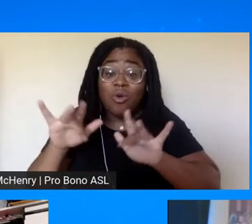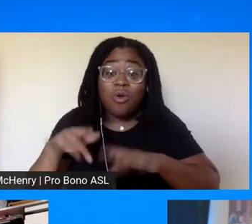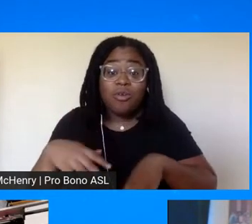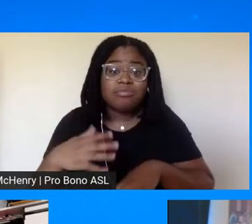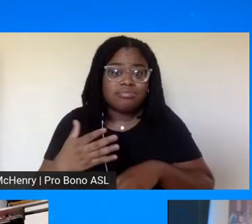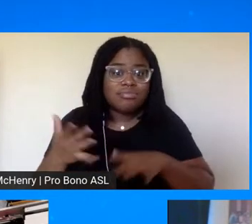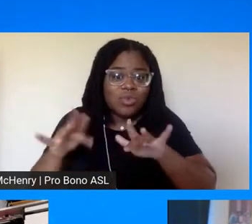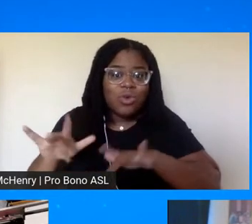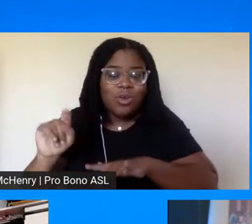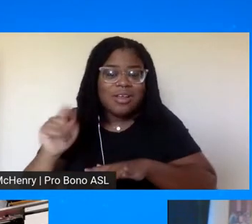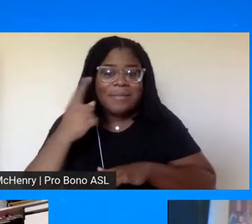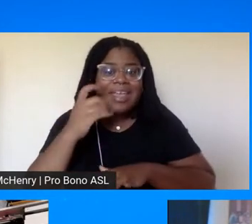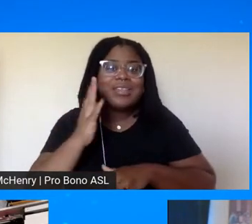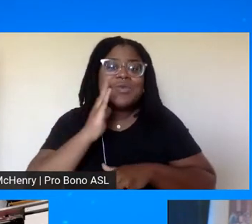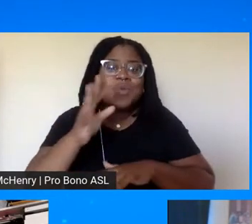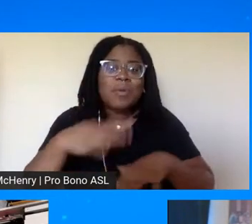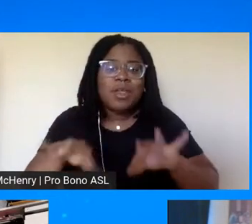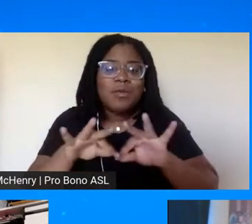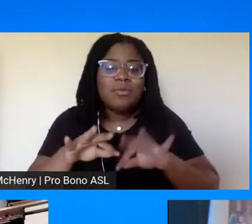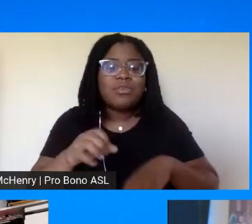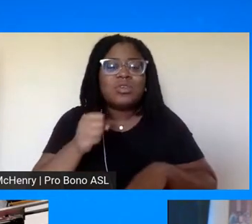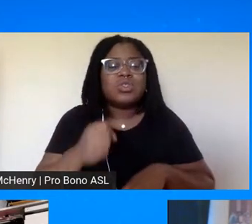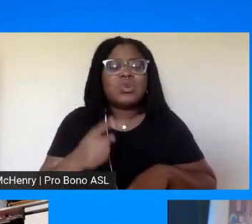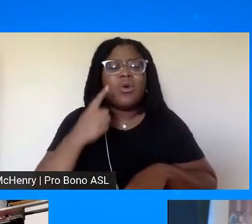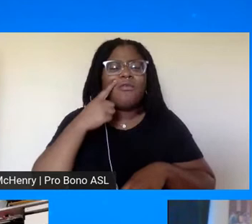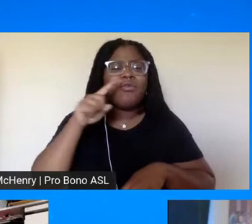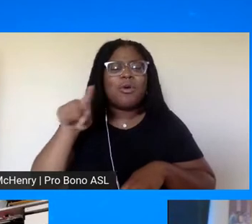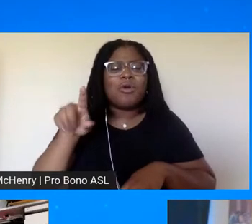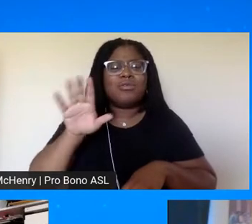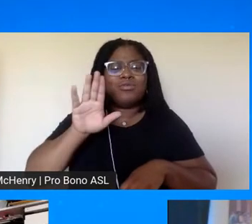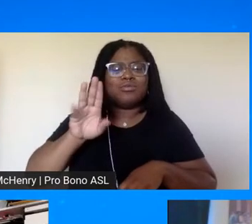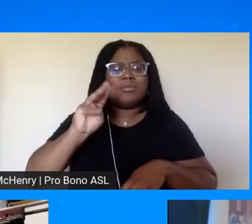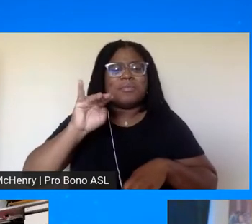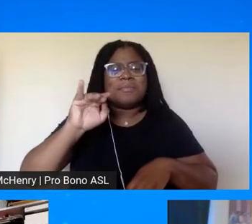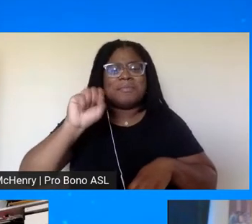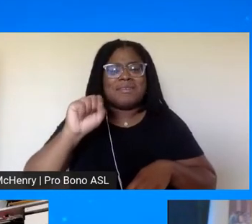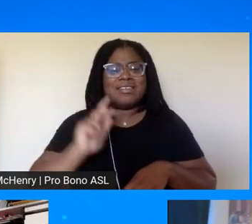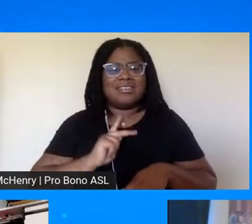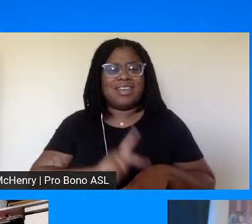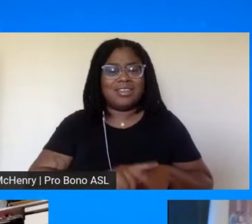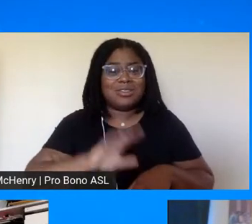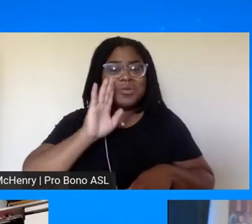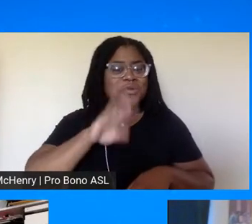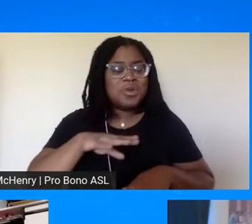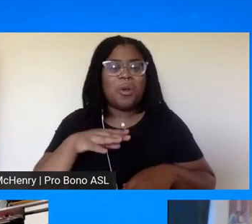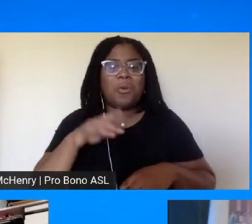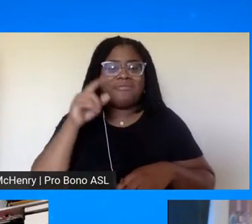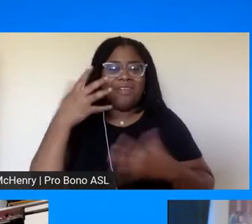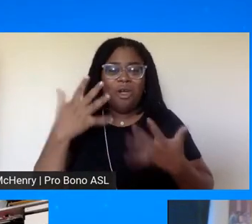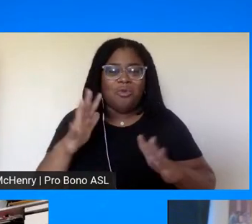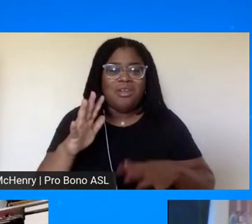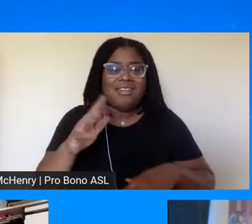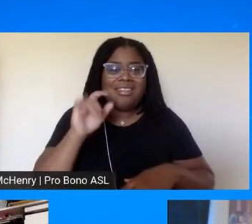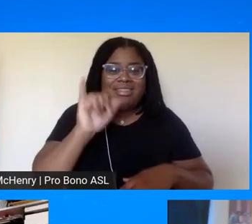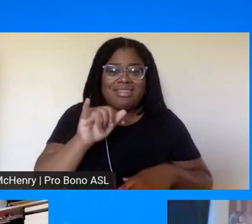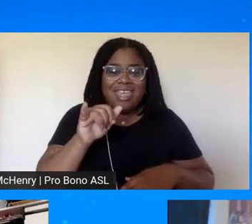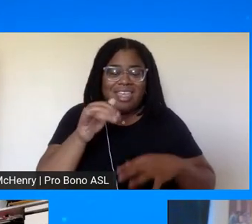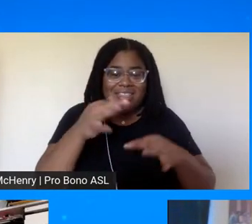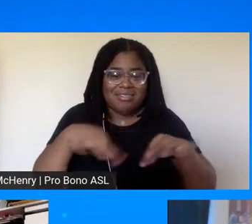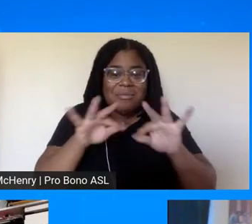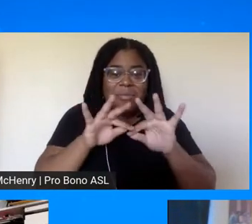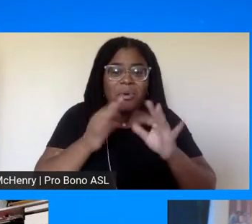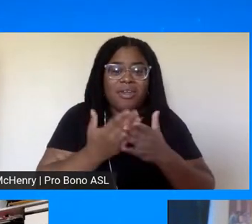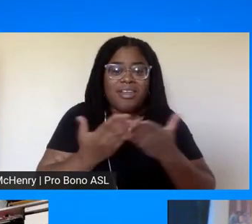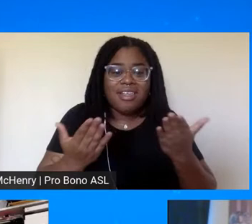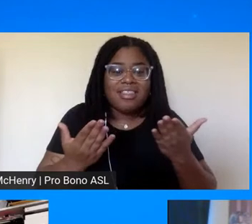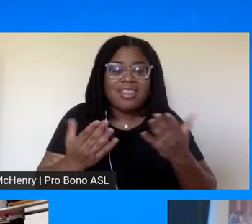foresight that her ability to see early on that all of this stuff was going to matter right but not only matter but that it needed to be